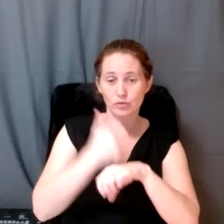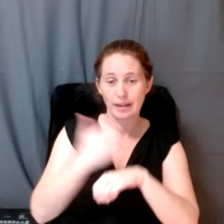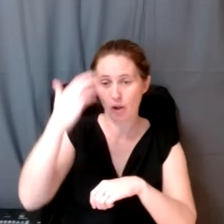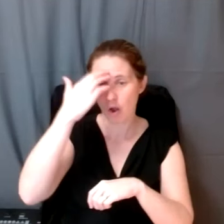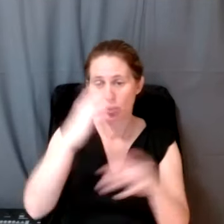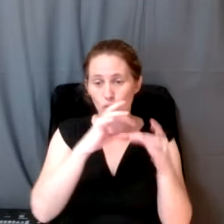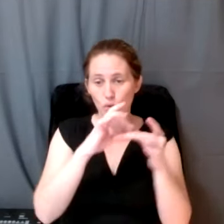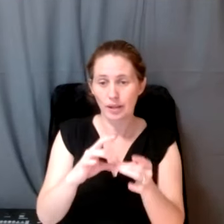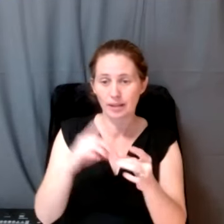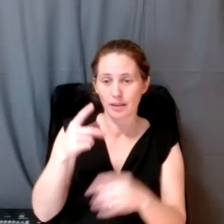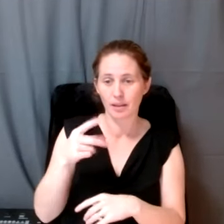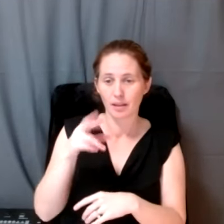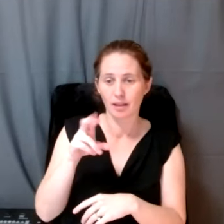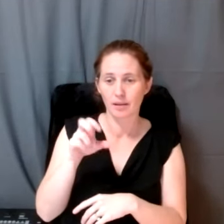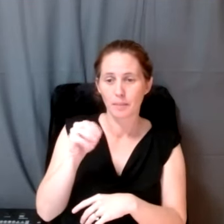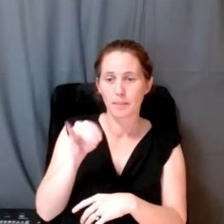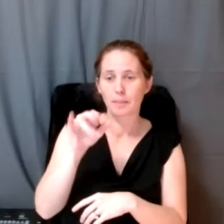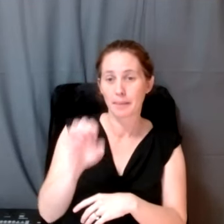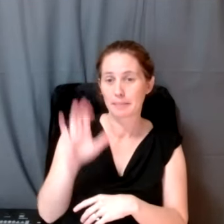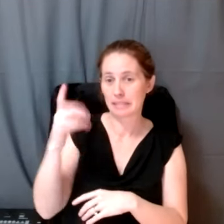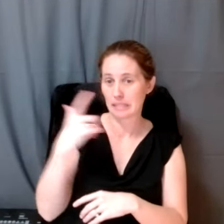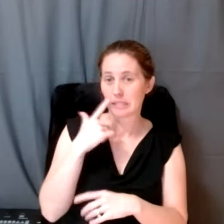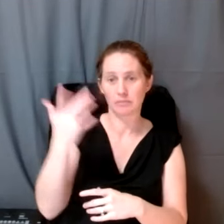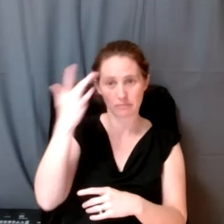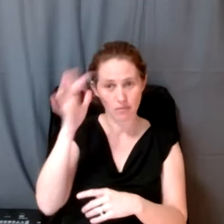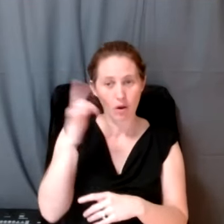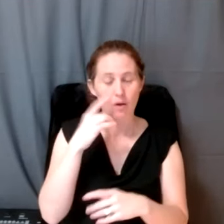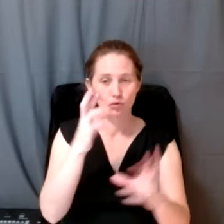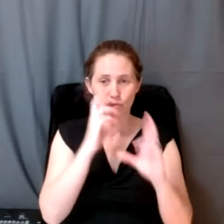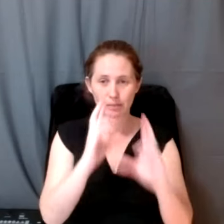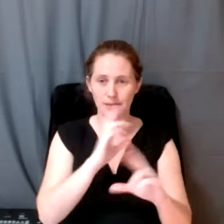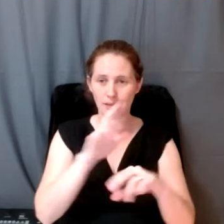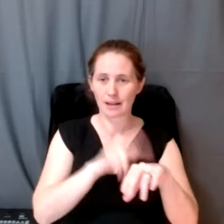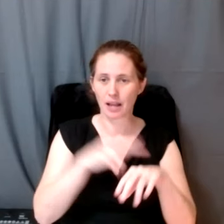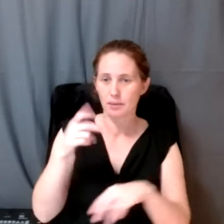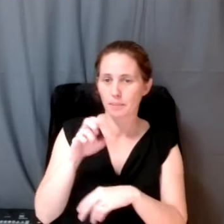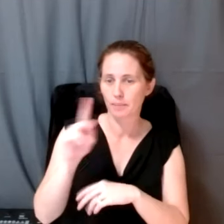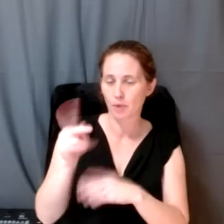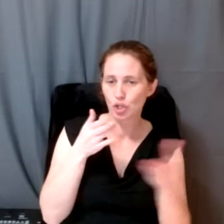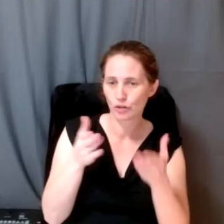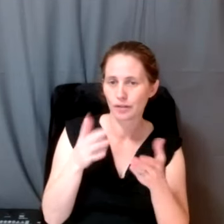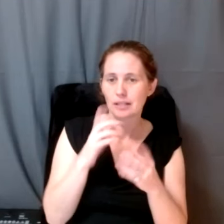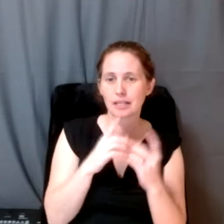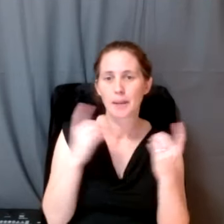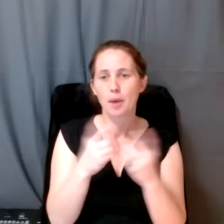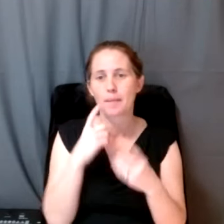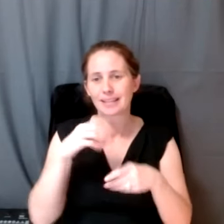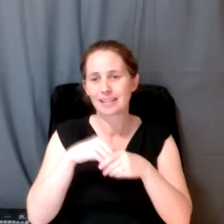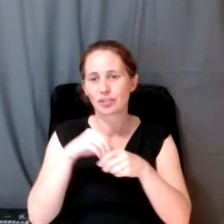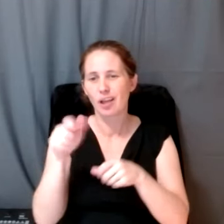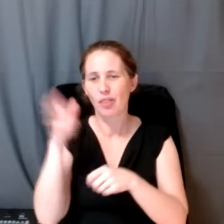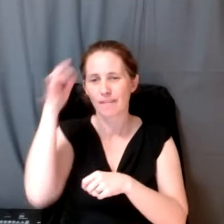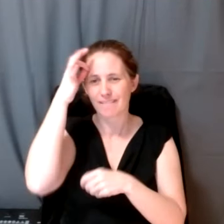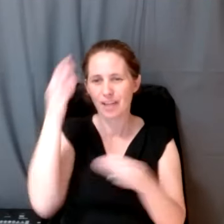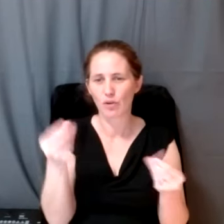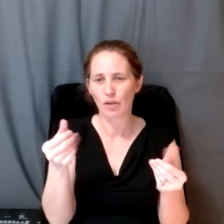with premise premise seems very sensible and respectful. As the National Park Service, the Department of the Interior or other federal land preservation